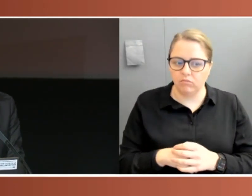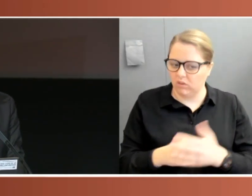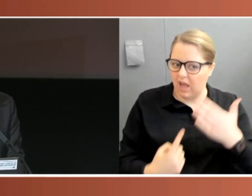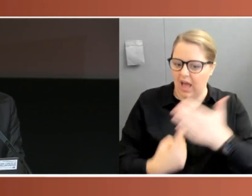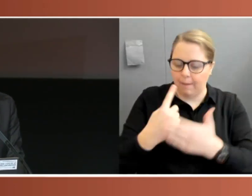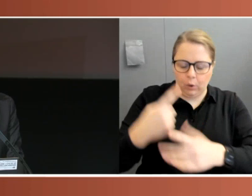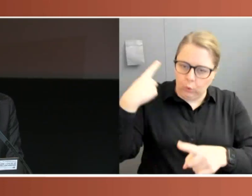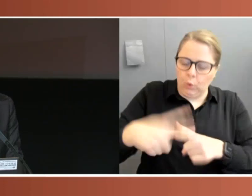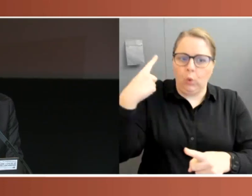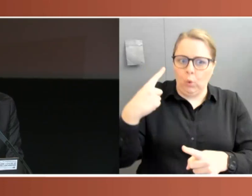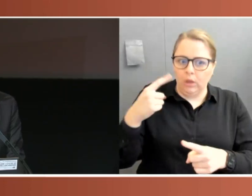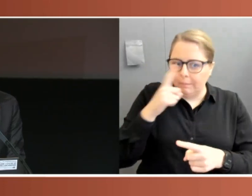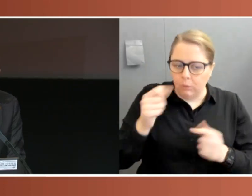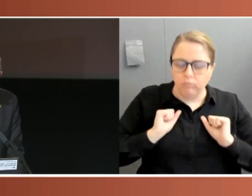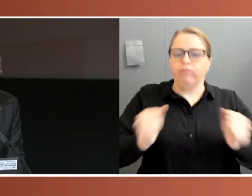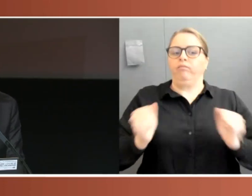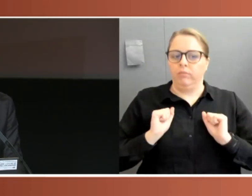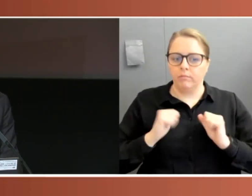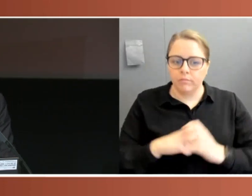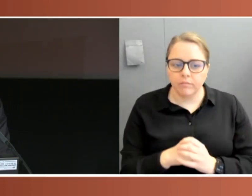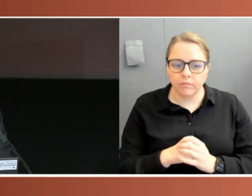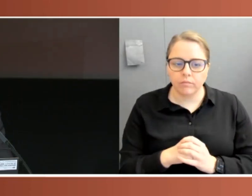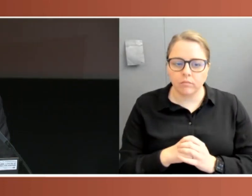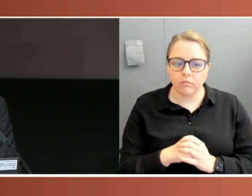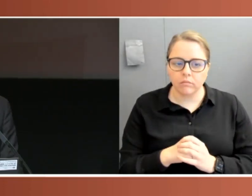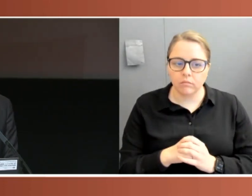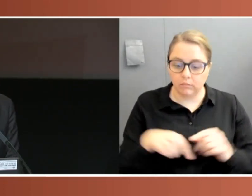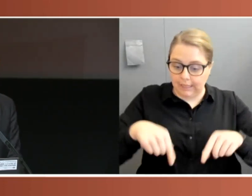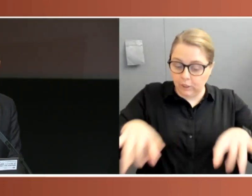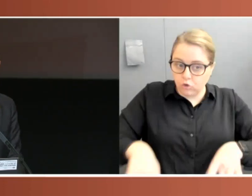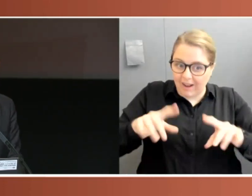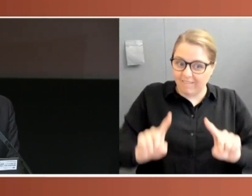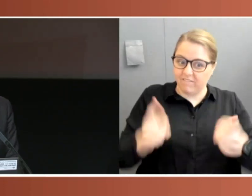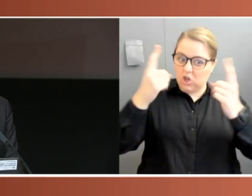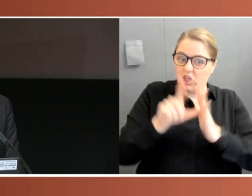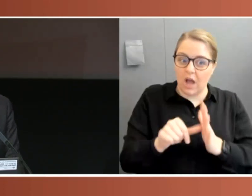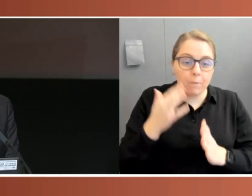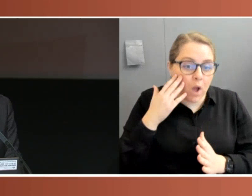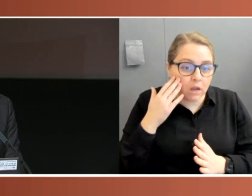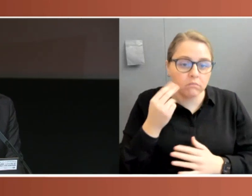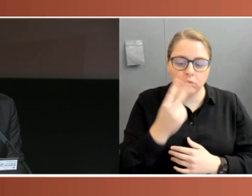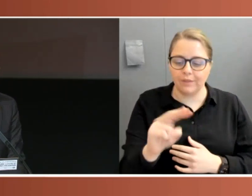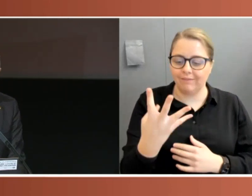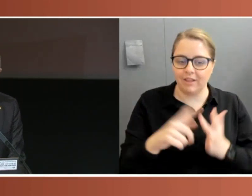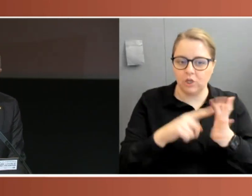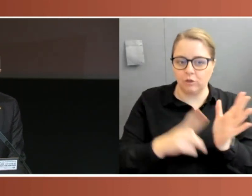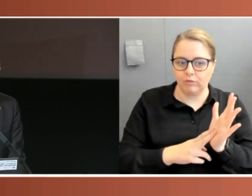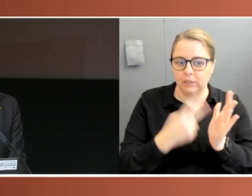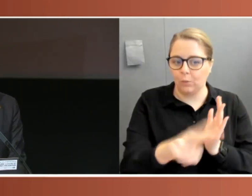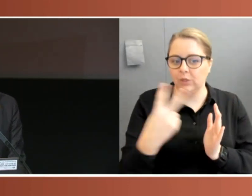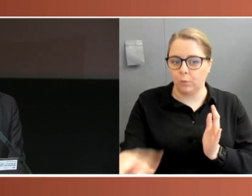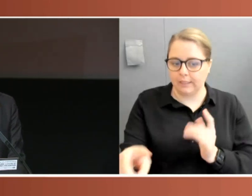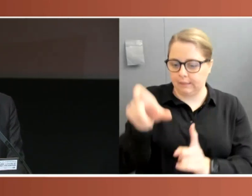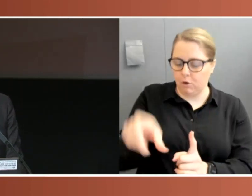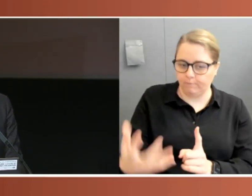The first case in Australia of COVID-19 was identified on 25 January 2020. What